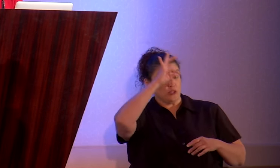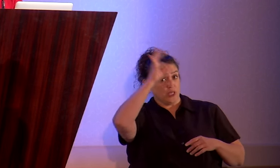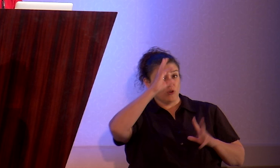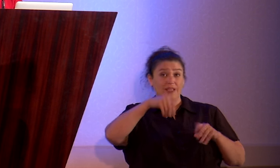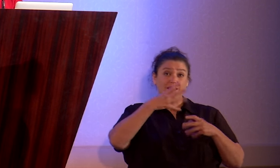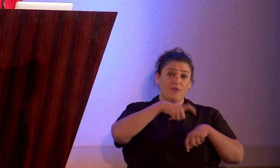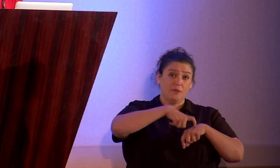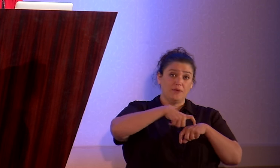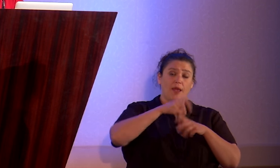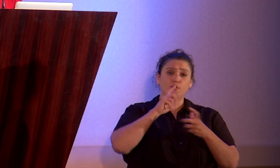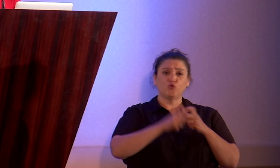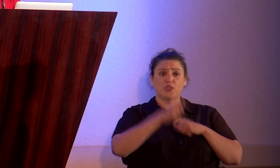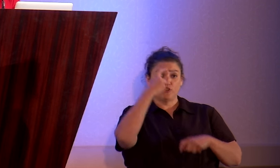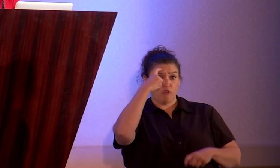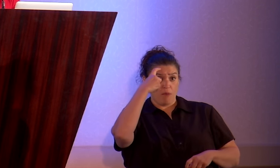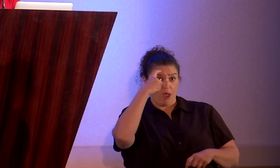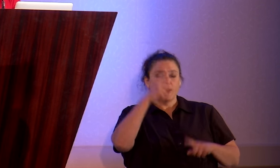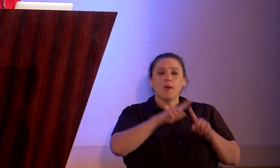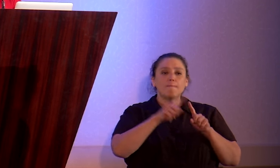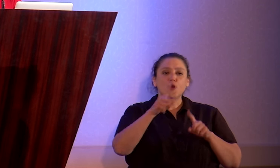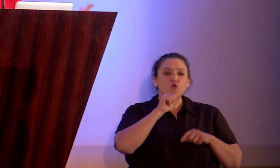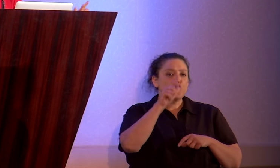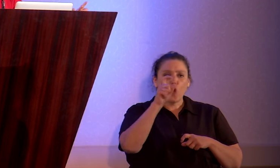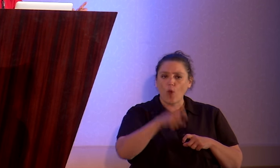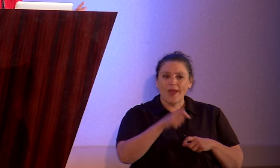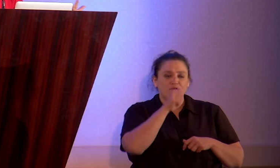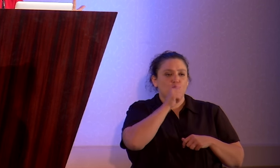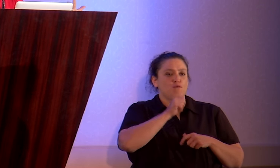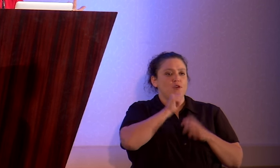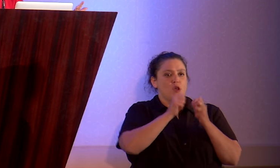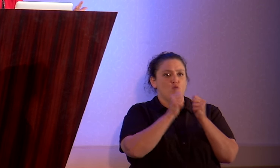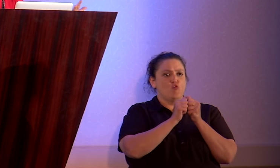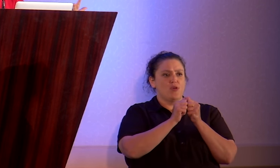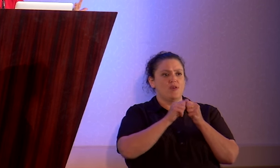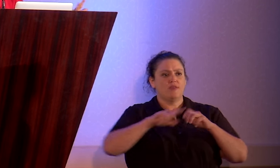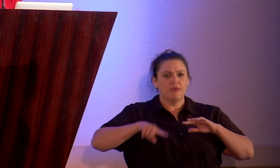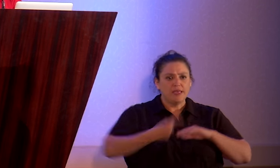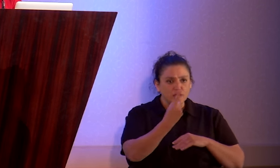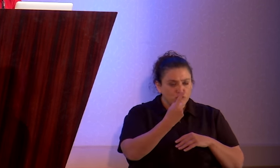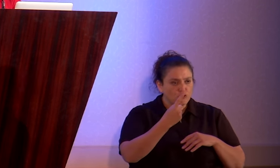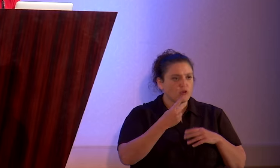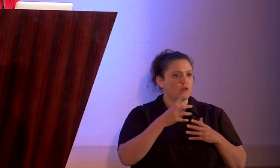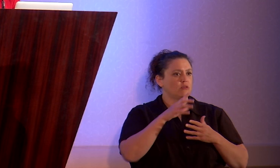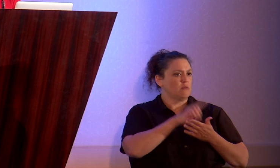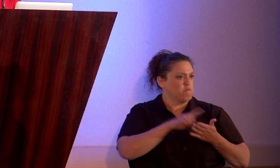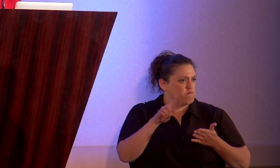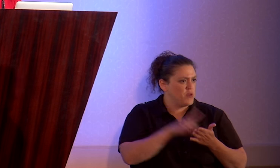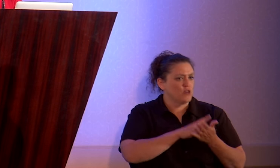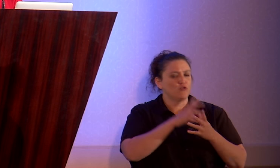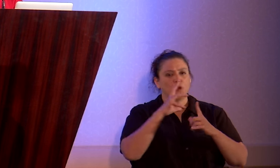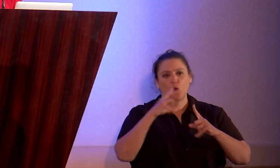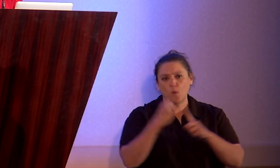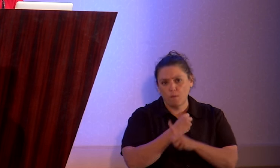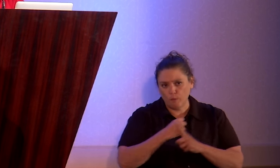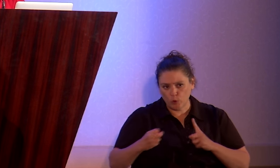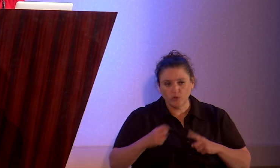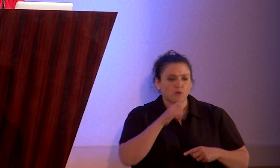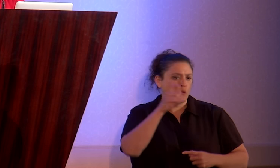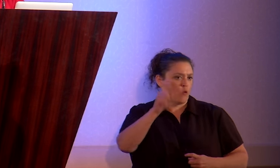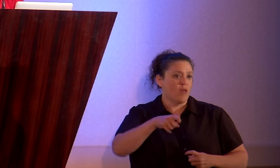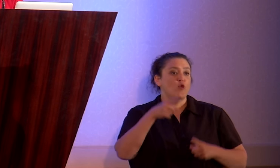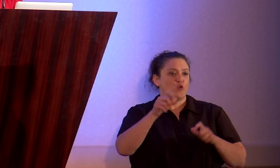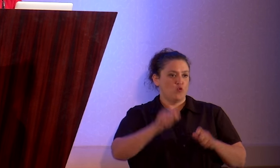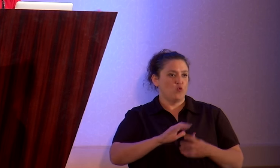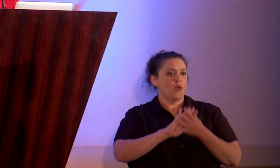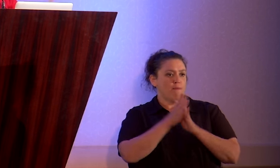change their minds, but you don't have to put up with insults, hatred, bigotry, or abuse. You can be